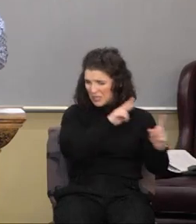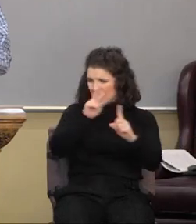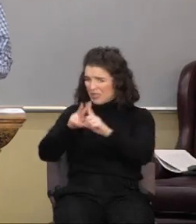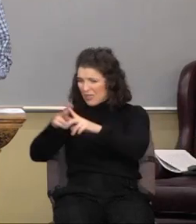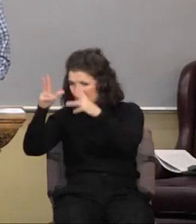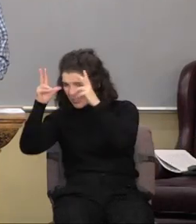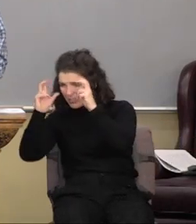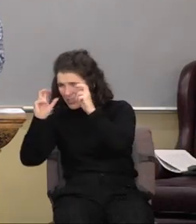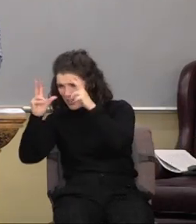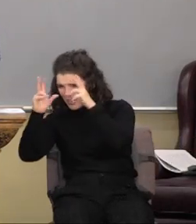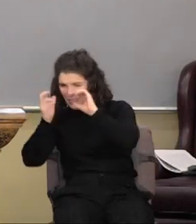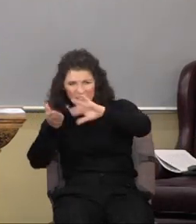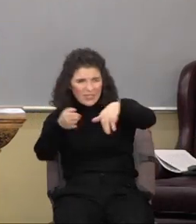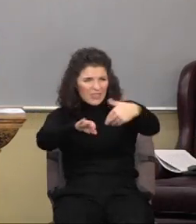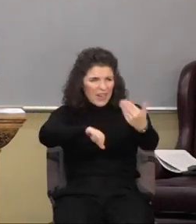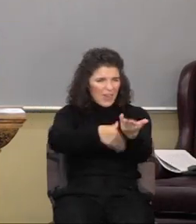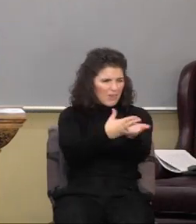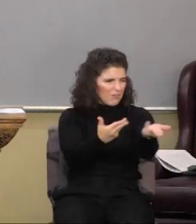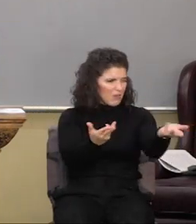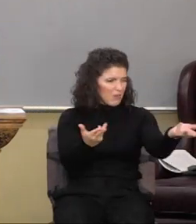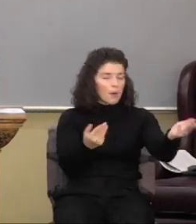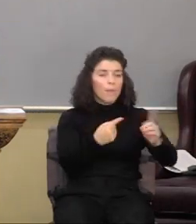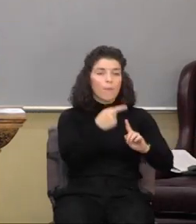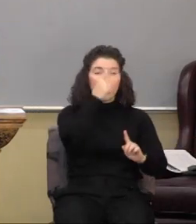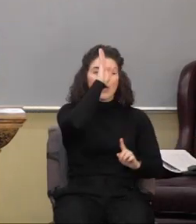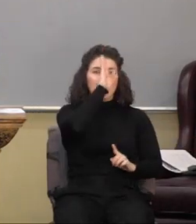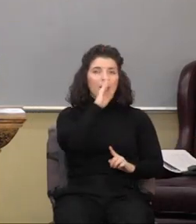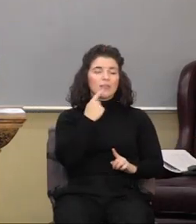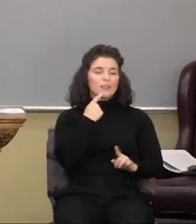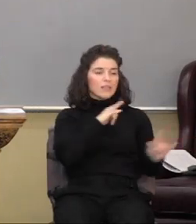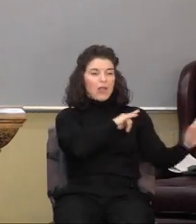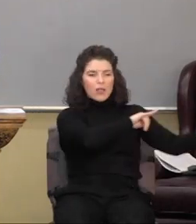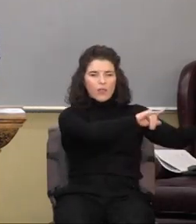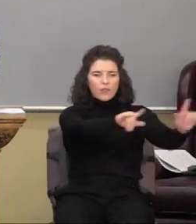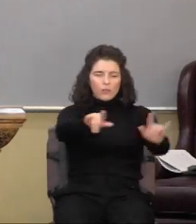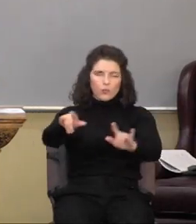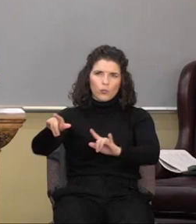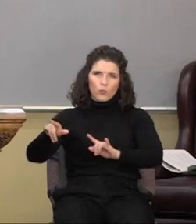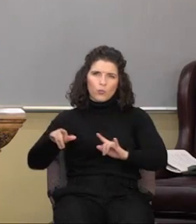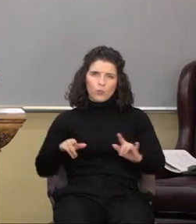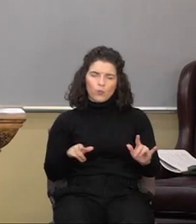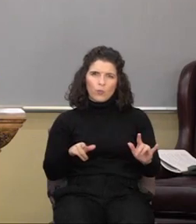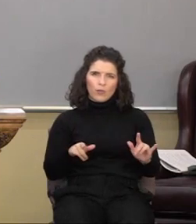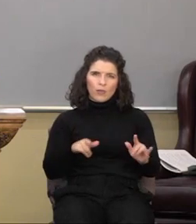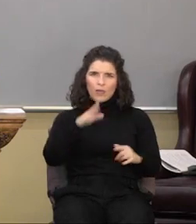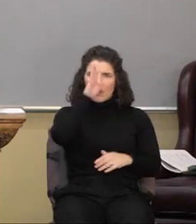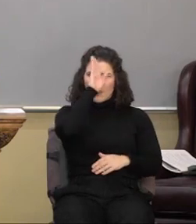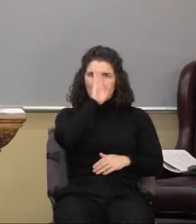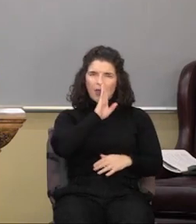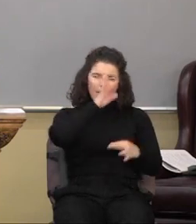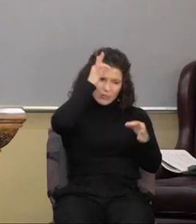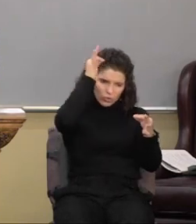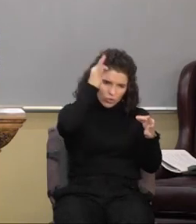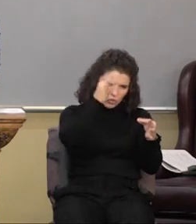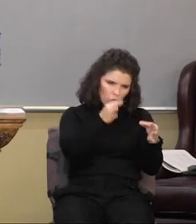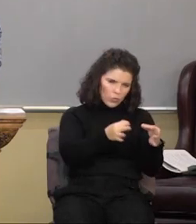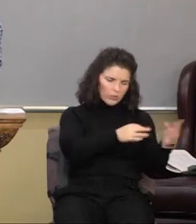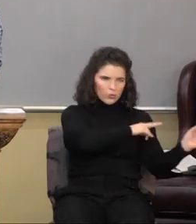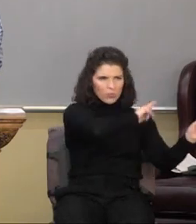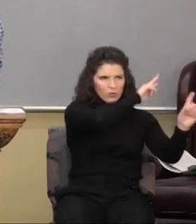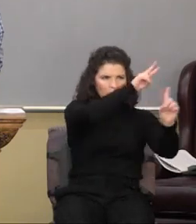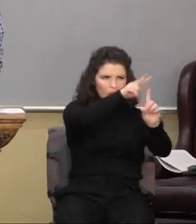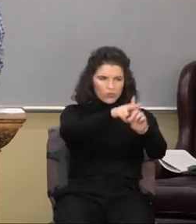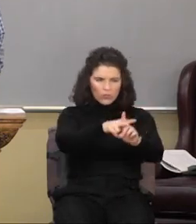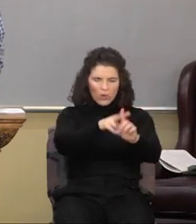dead. And God says, but I love you. God chose to ascribe worth